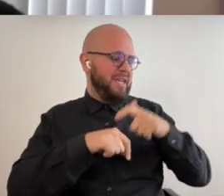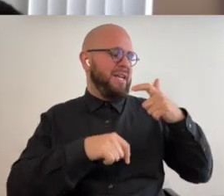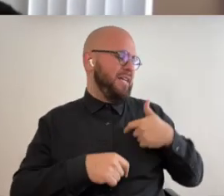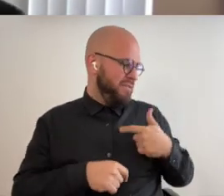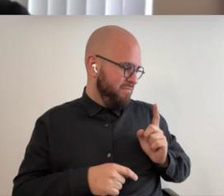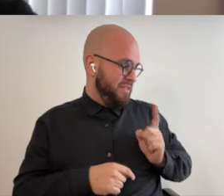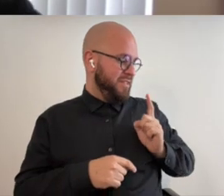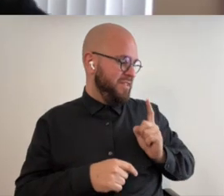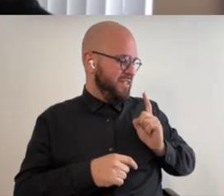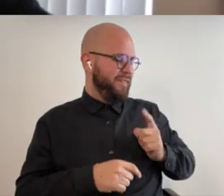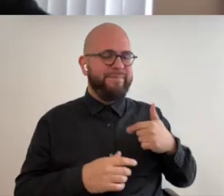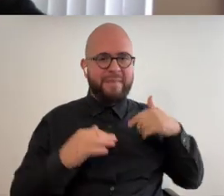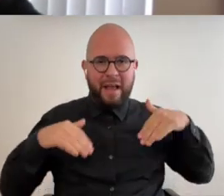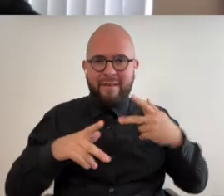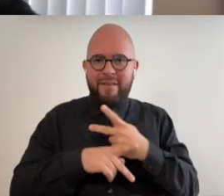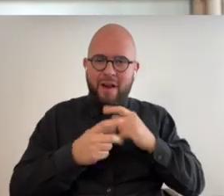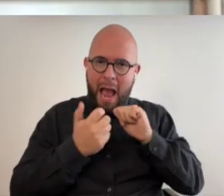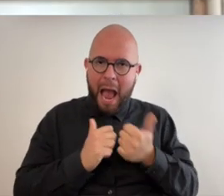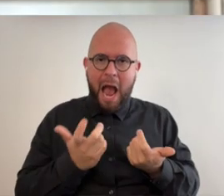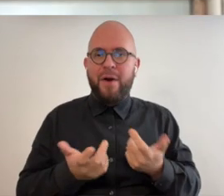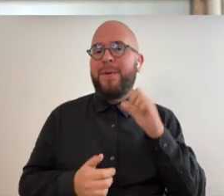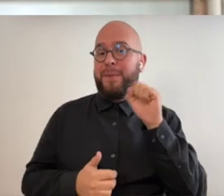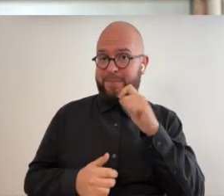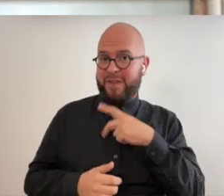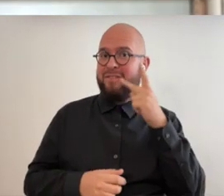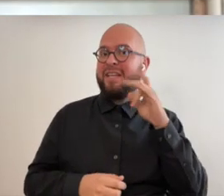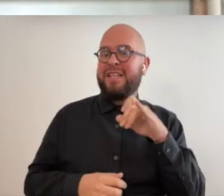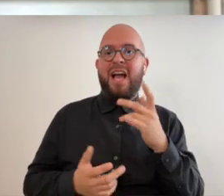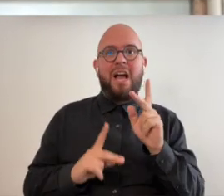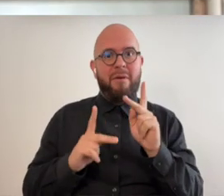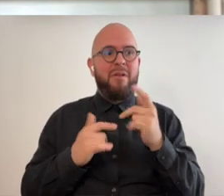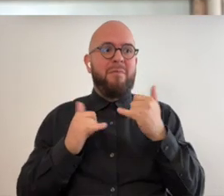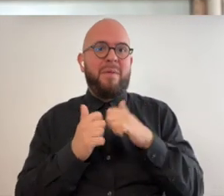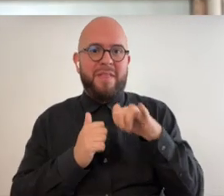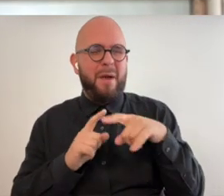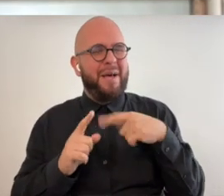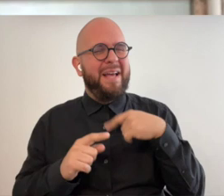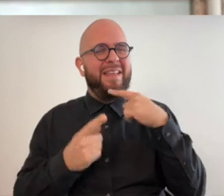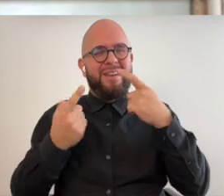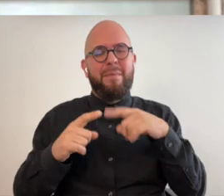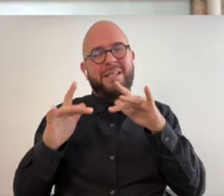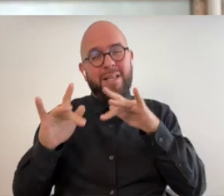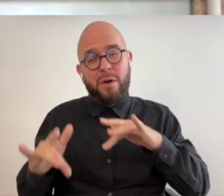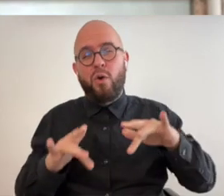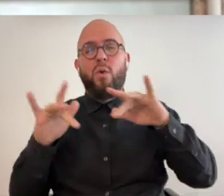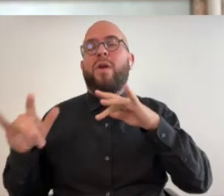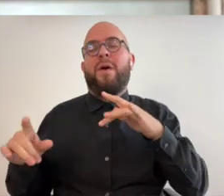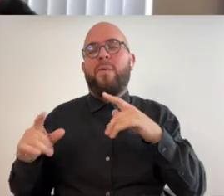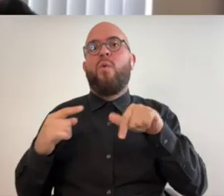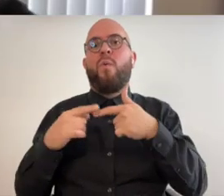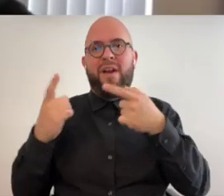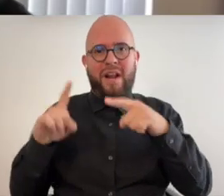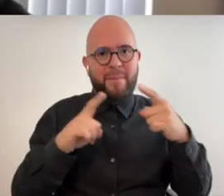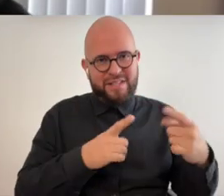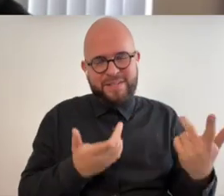something i've not been able to figure out yeah i have seen people play with that but um i think that they record them as that happens yes